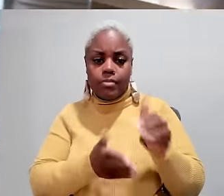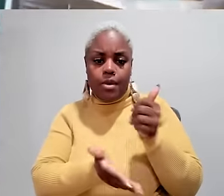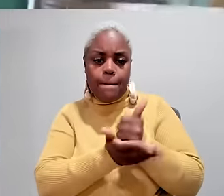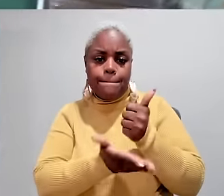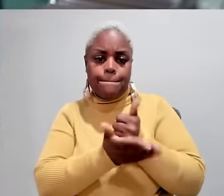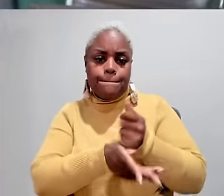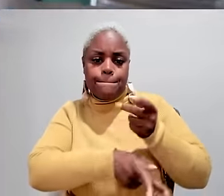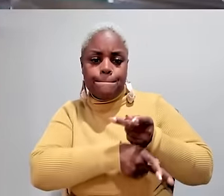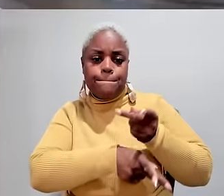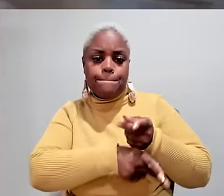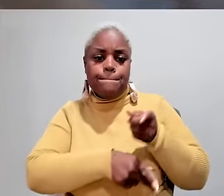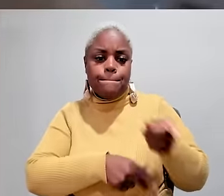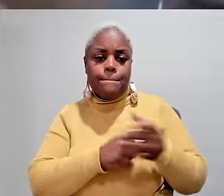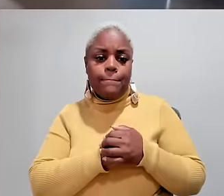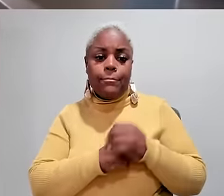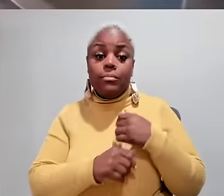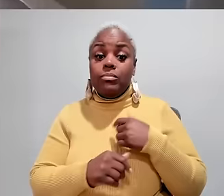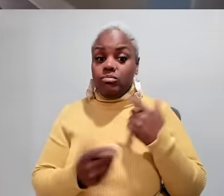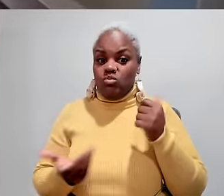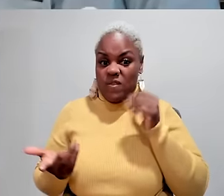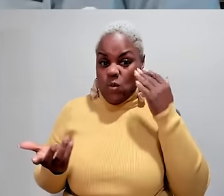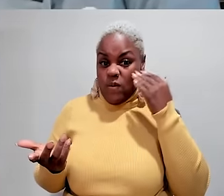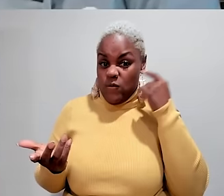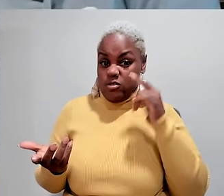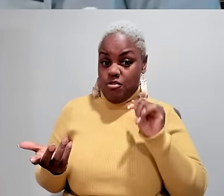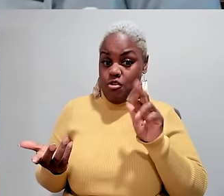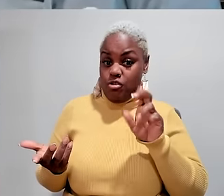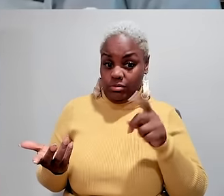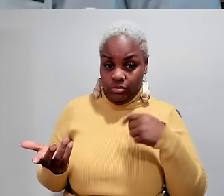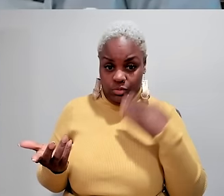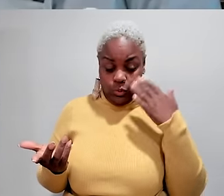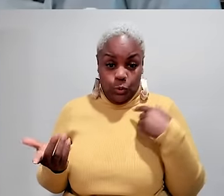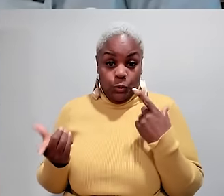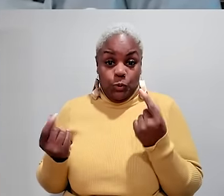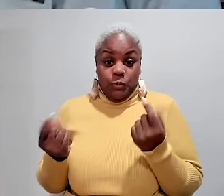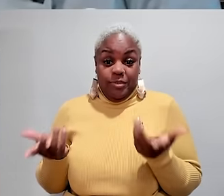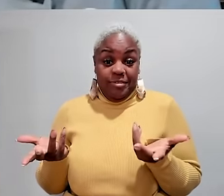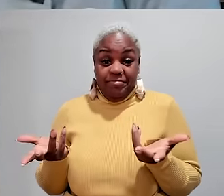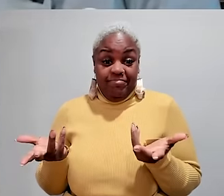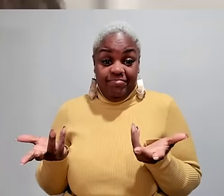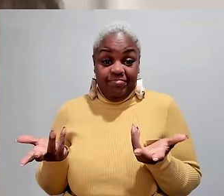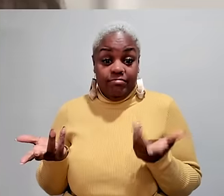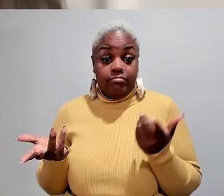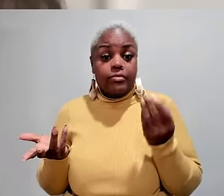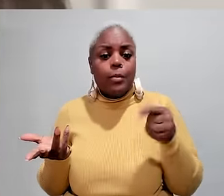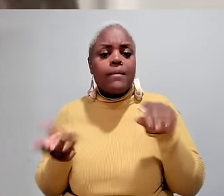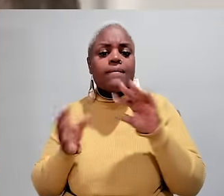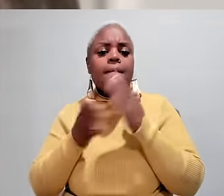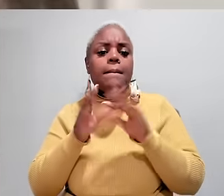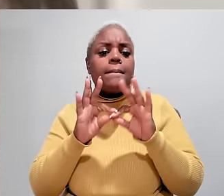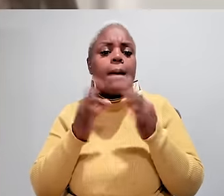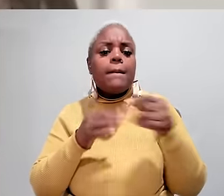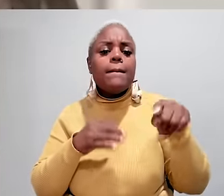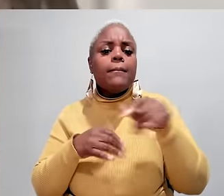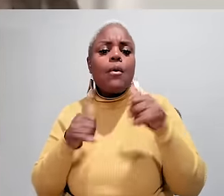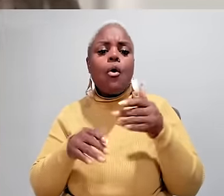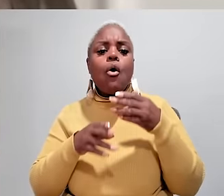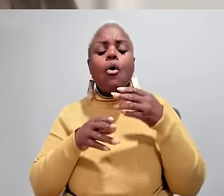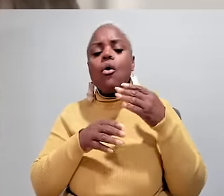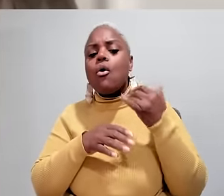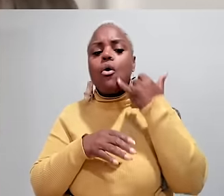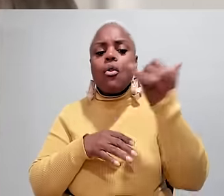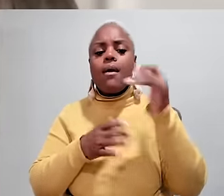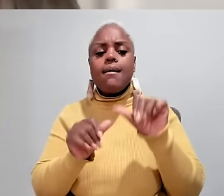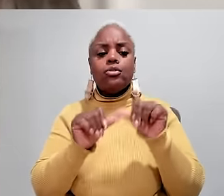Cooling, stepped in to care for him. ELLEN we wouldn't have known Jared, I don't know what I would have done. And I know of a couple of families that are still